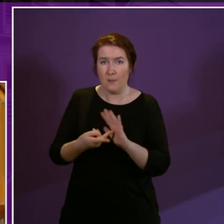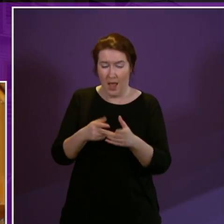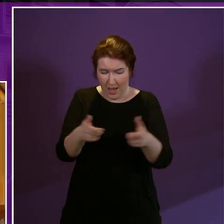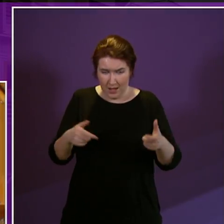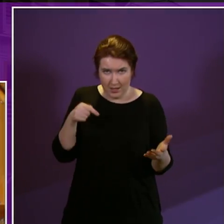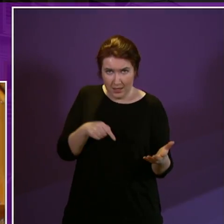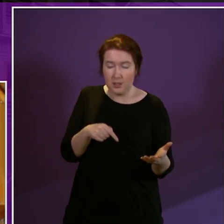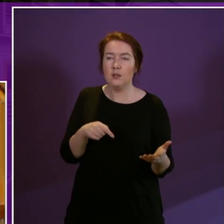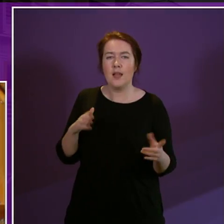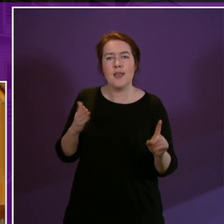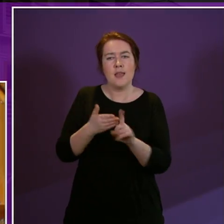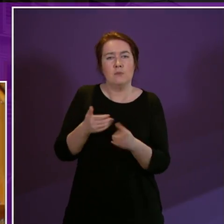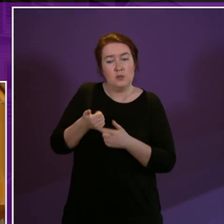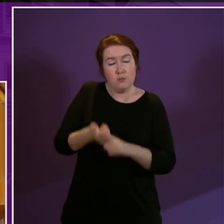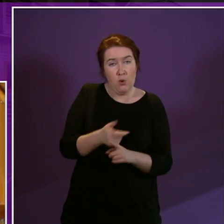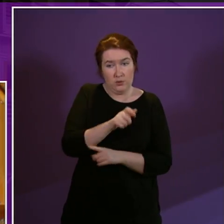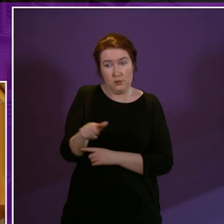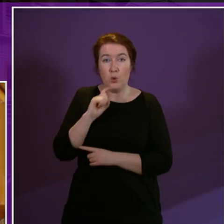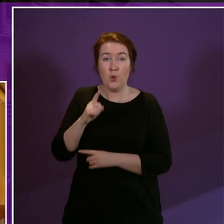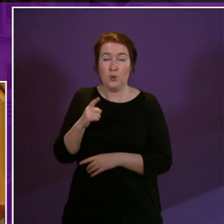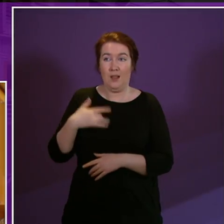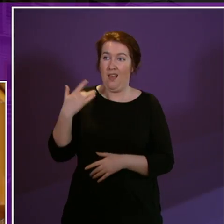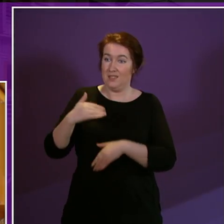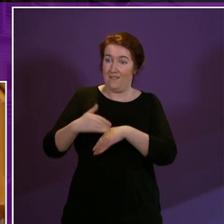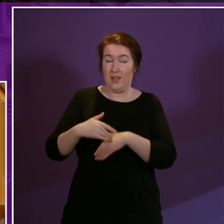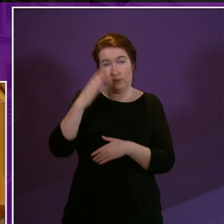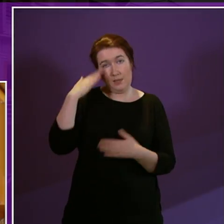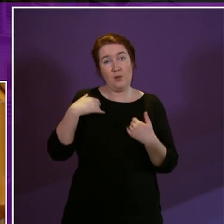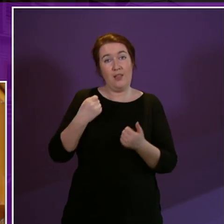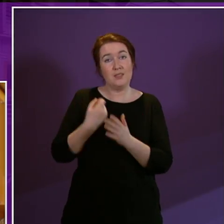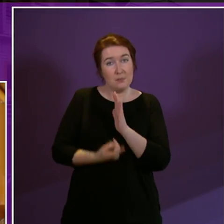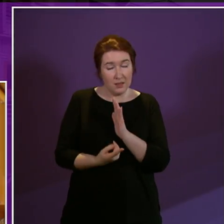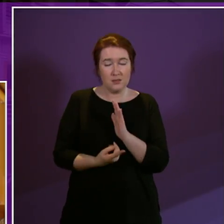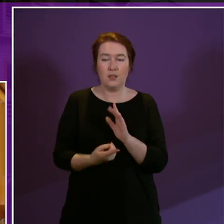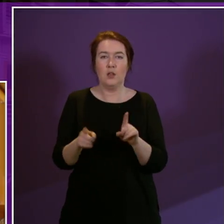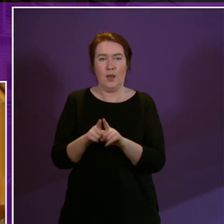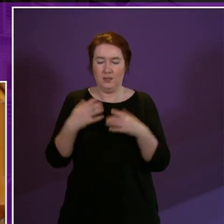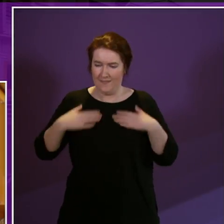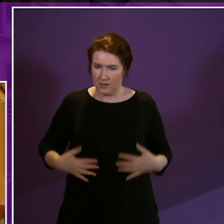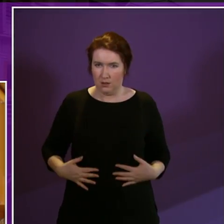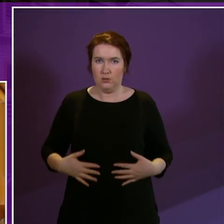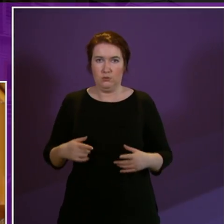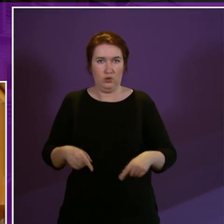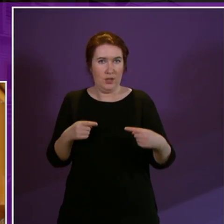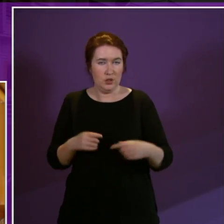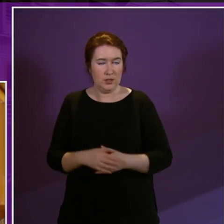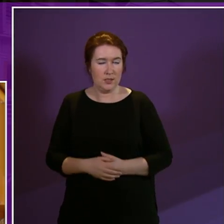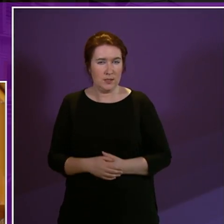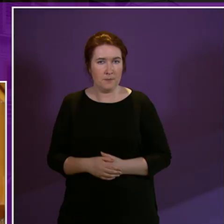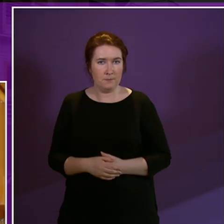aims to support those whose lives are affected by mental health disabilities as well as physical challenges